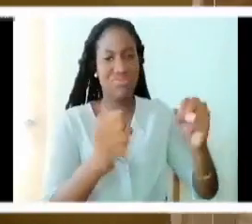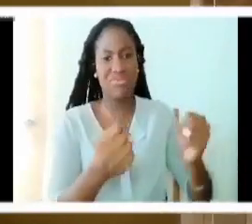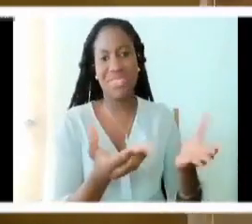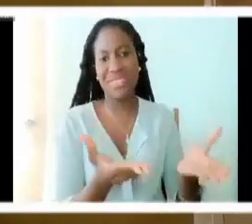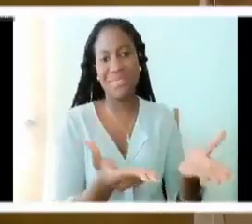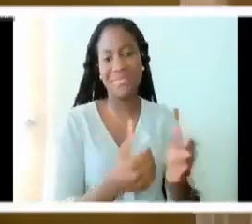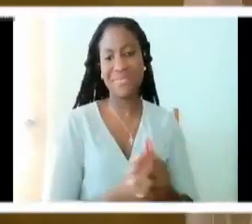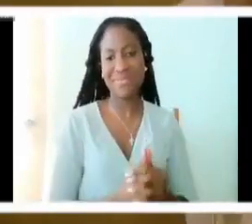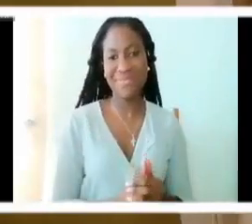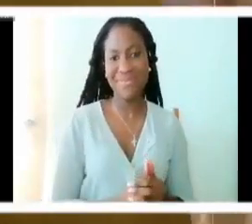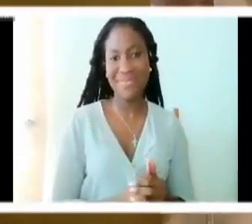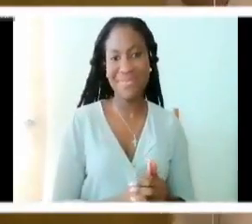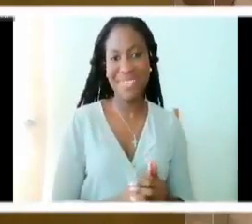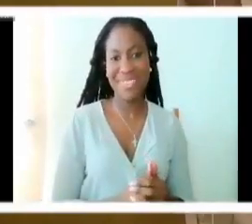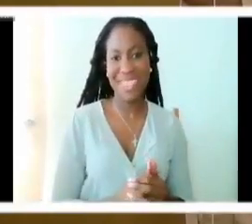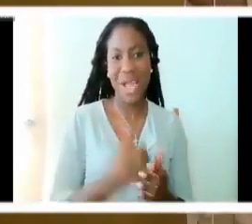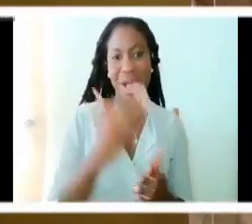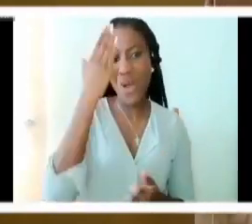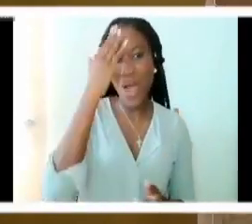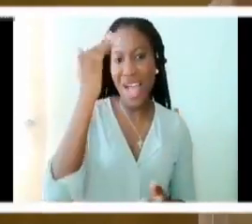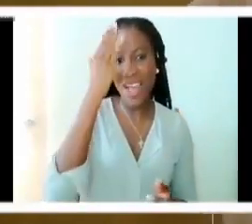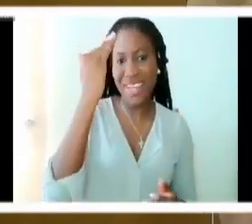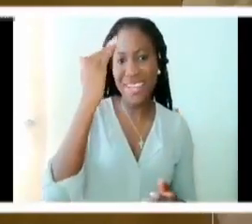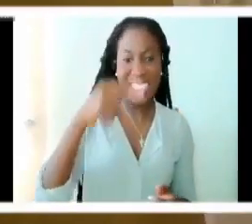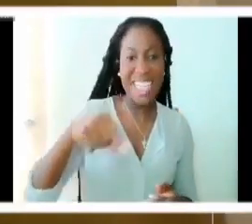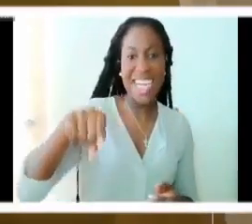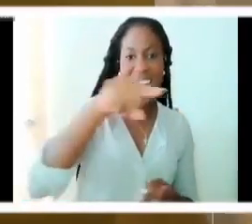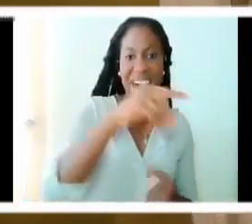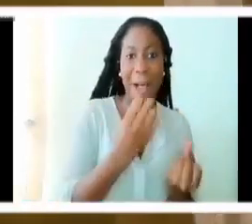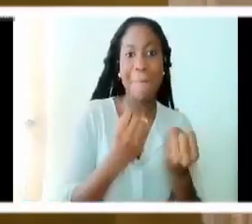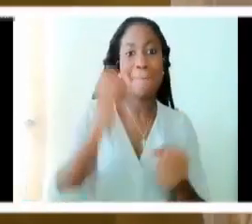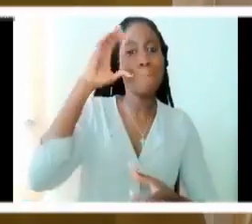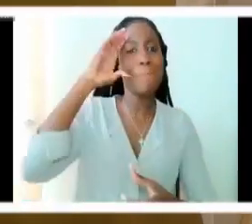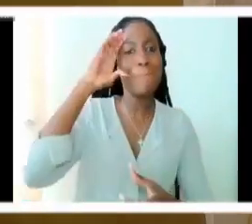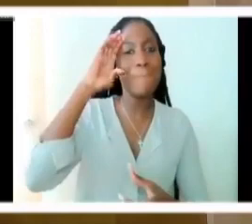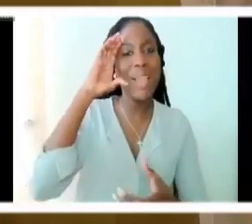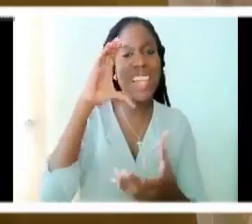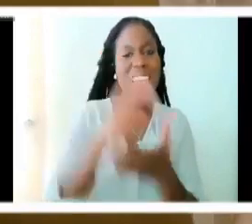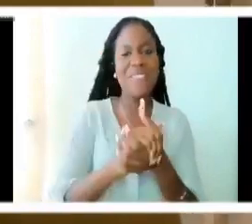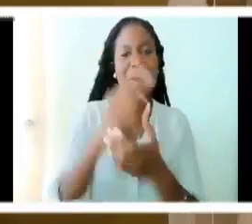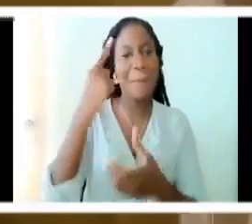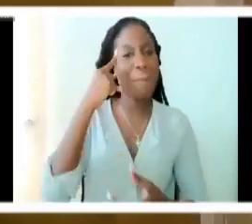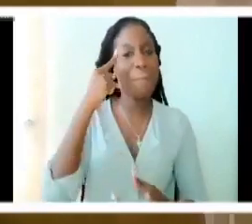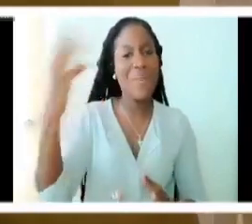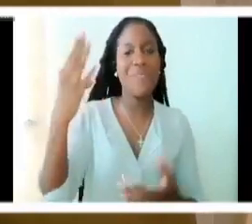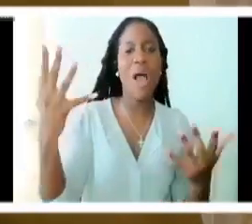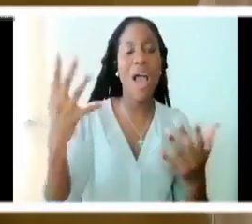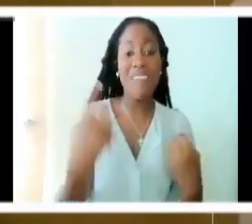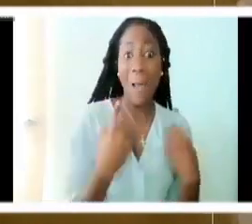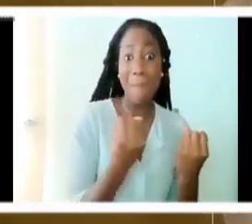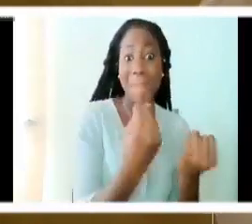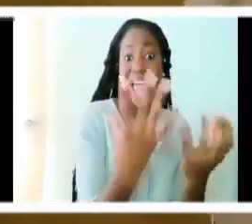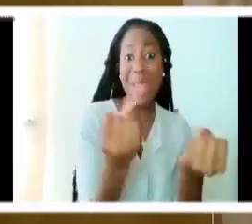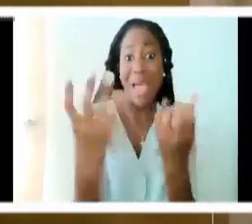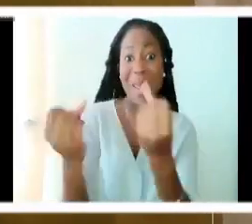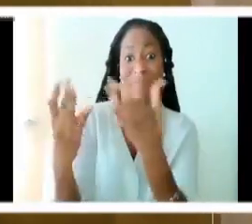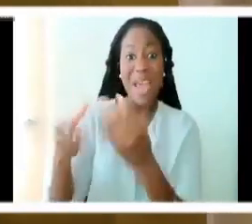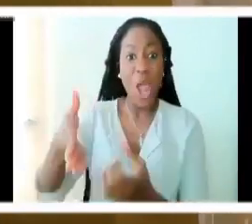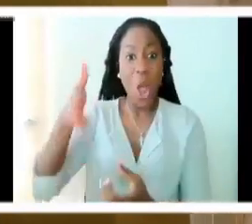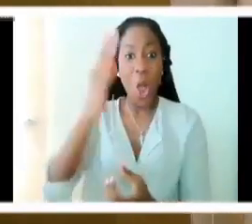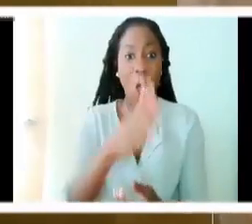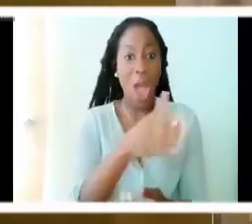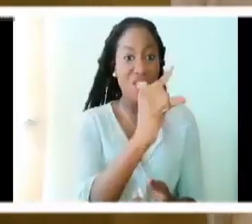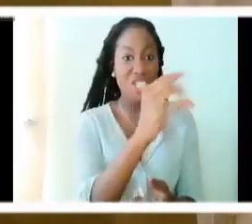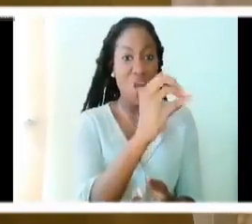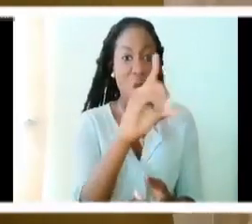believed that there were many gods. So the Greek pantheon was filled with all kinds of gods. And the confusion on earth is